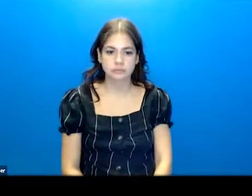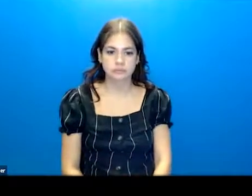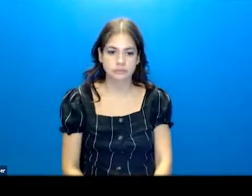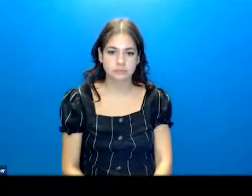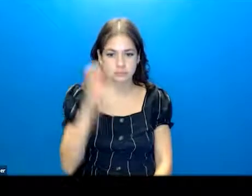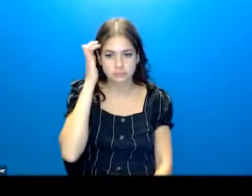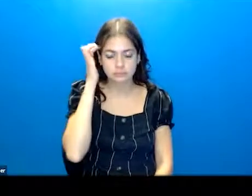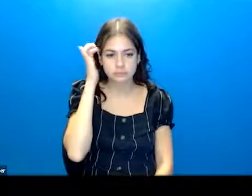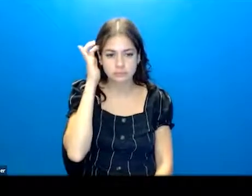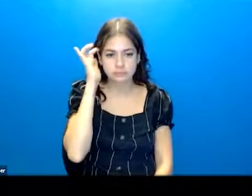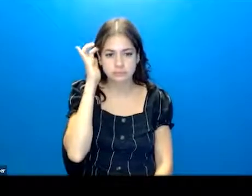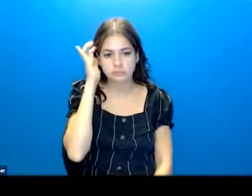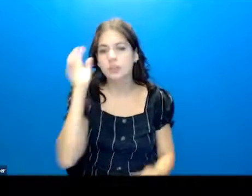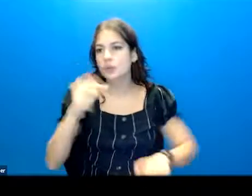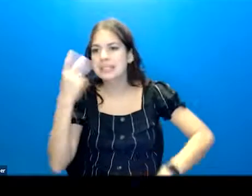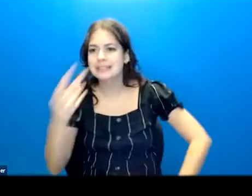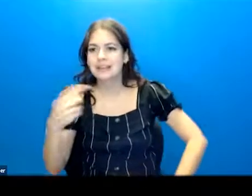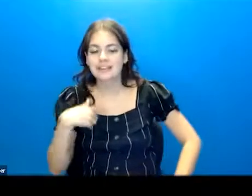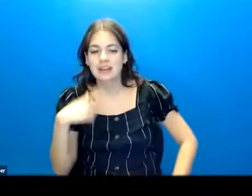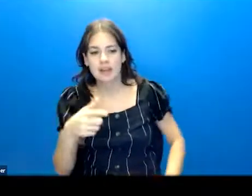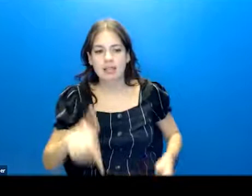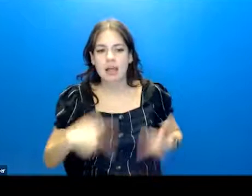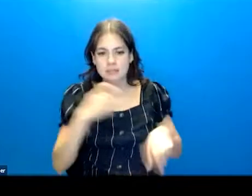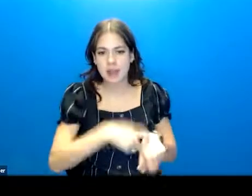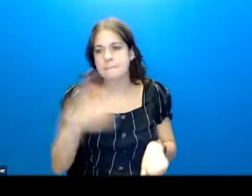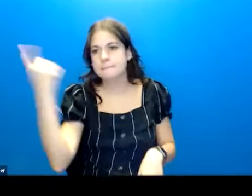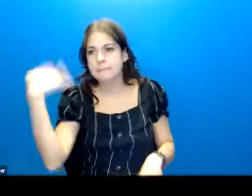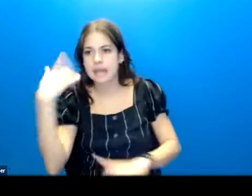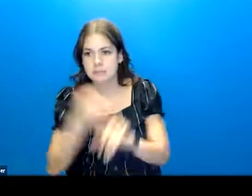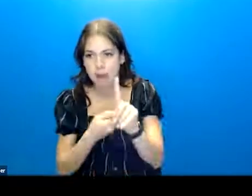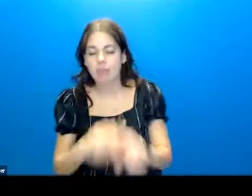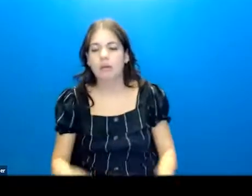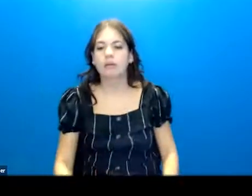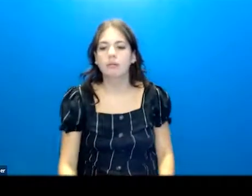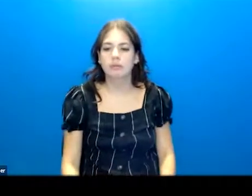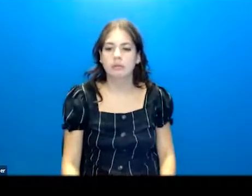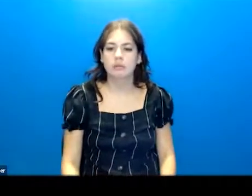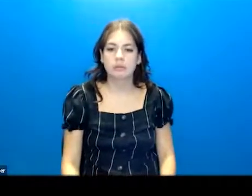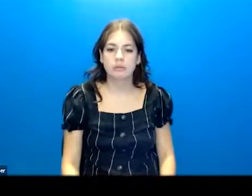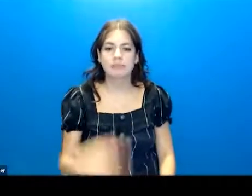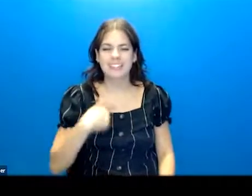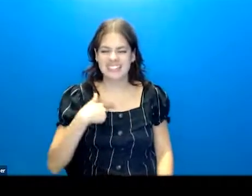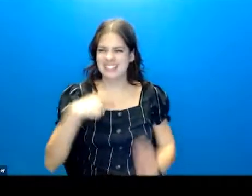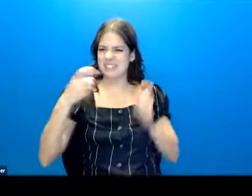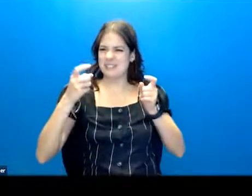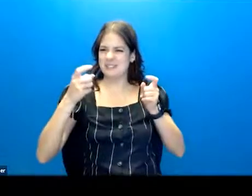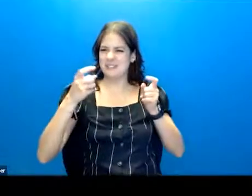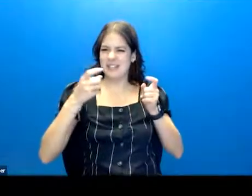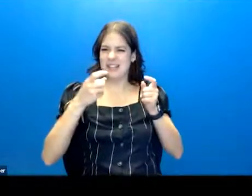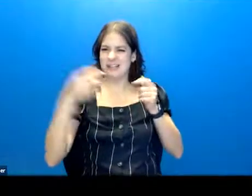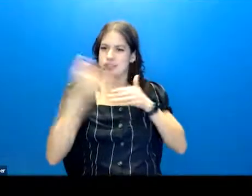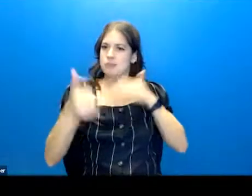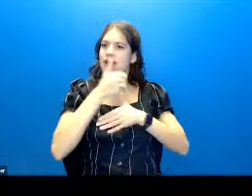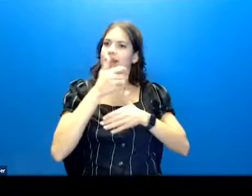So here's the next sections. Again, you can see I have lifetime past month. And then as a supervisor, I make people check.